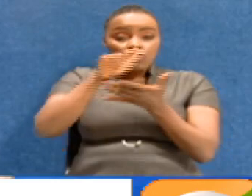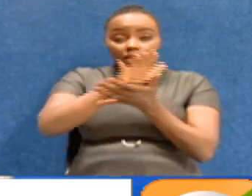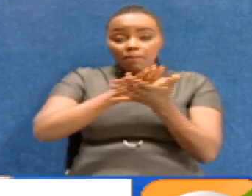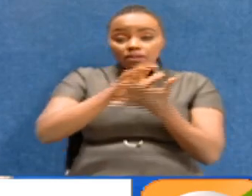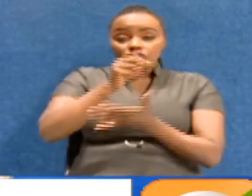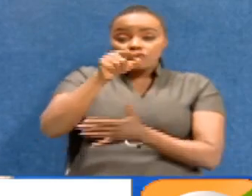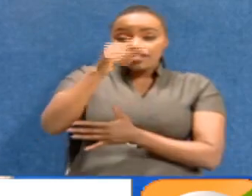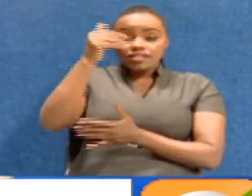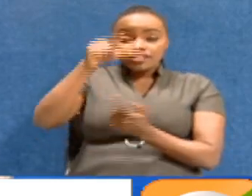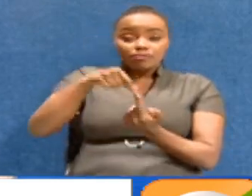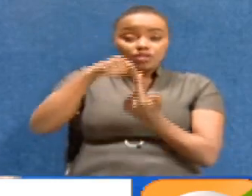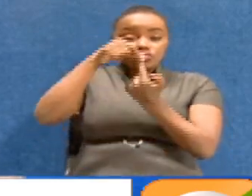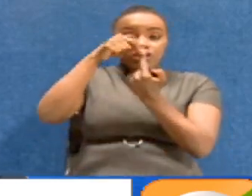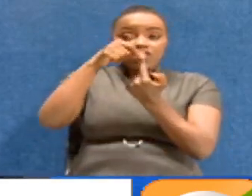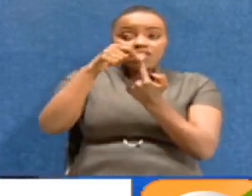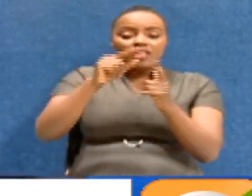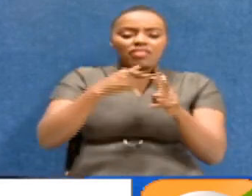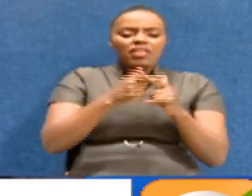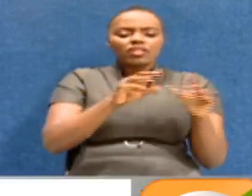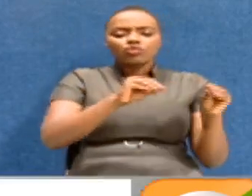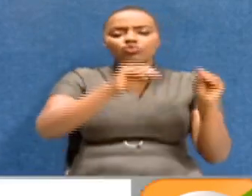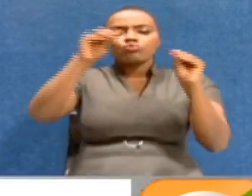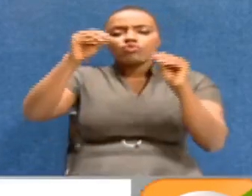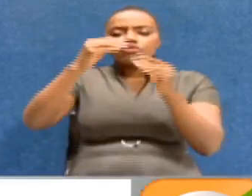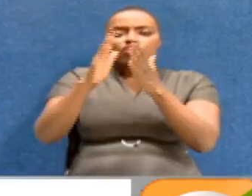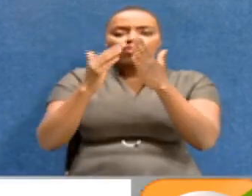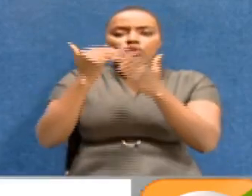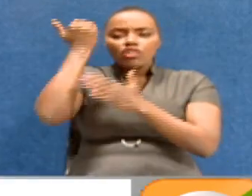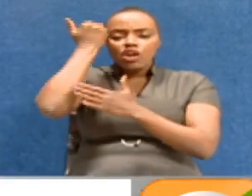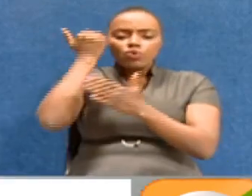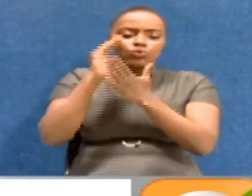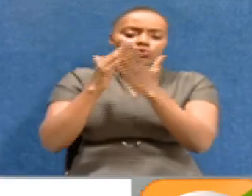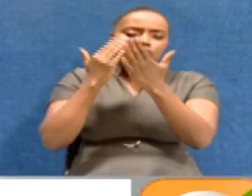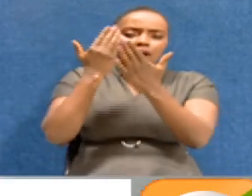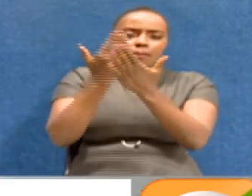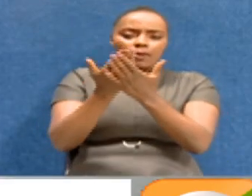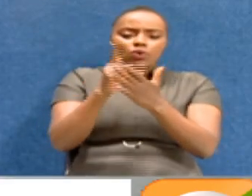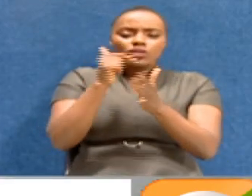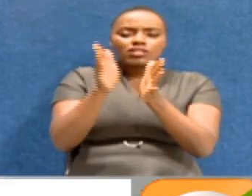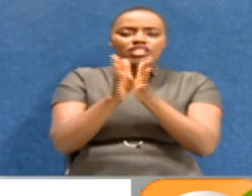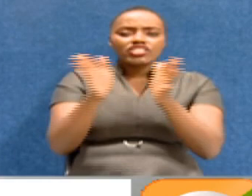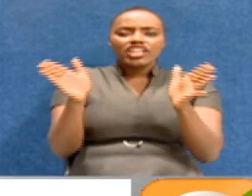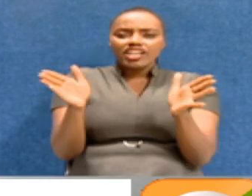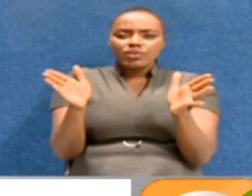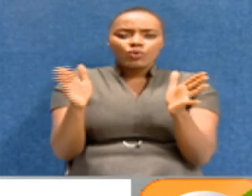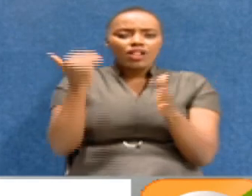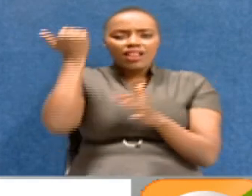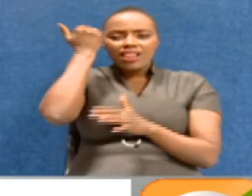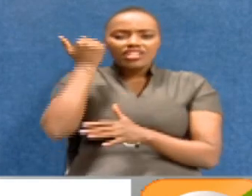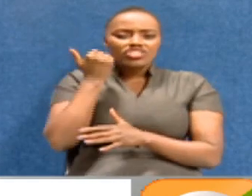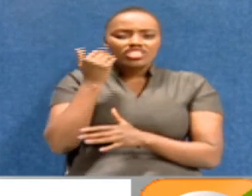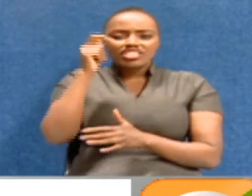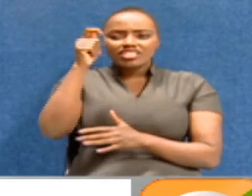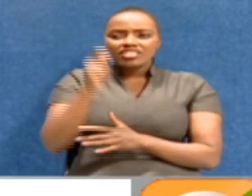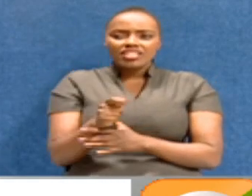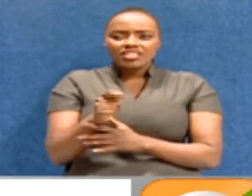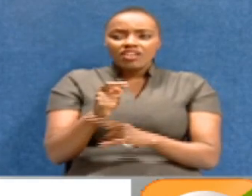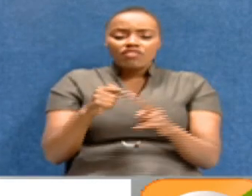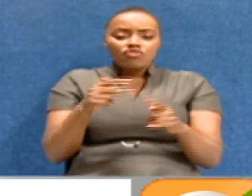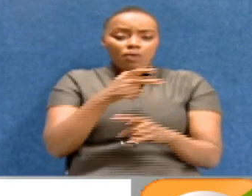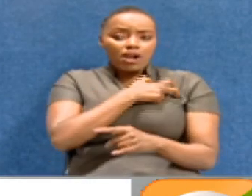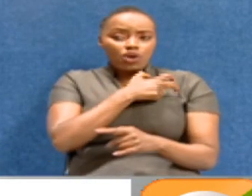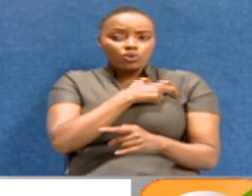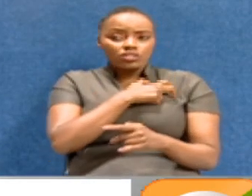their specialization. Yeah. you come to the Court of Appeal and you get a general practitioner. Yeah. Who has no idea. So it's like coming from a consultant